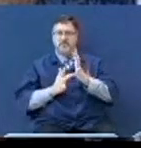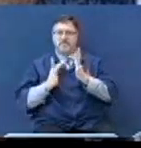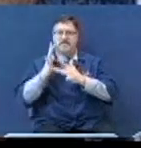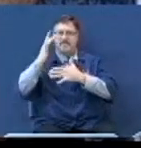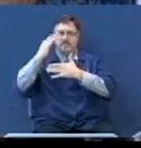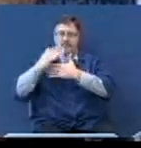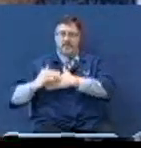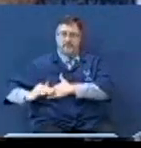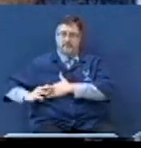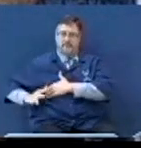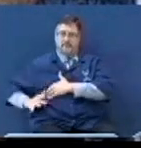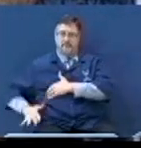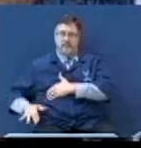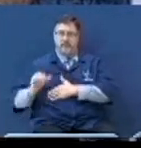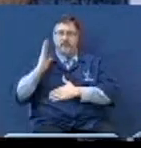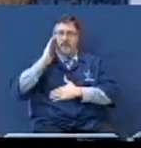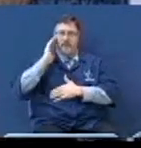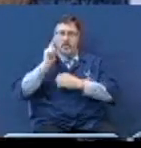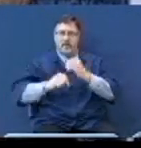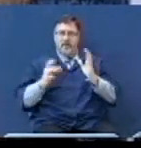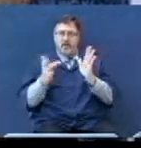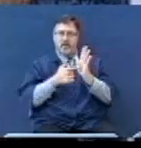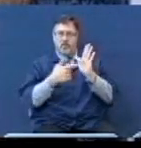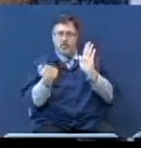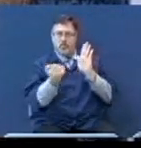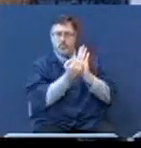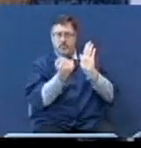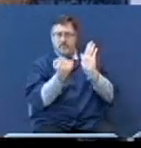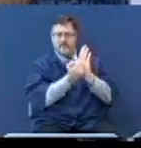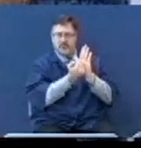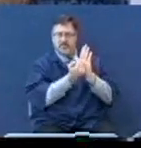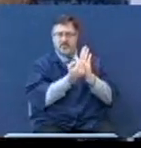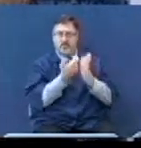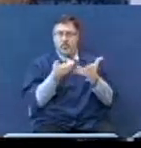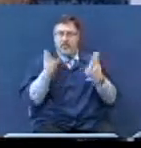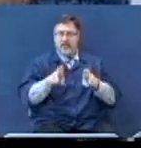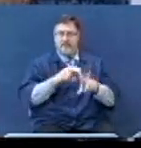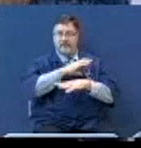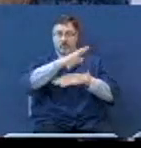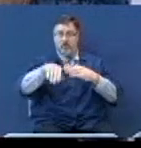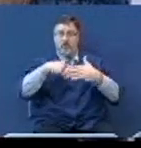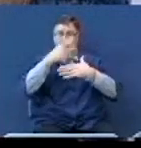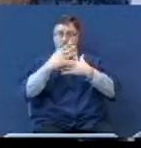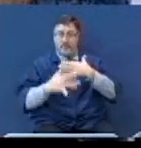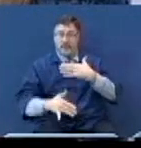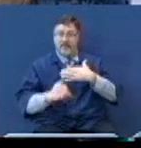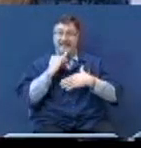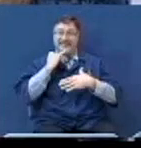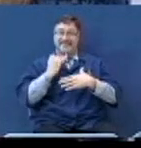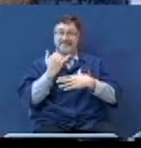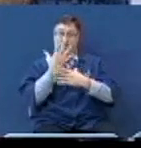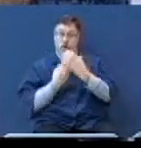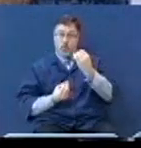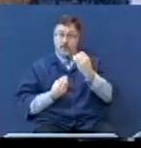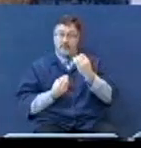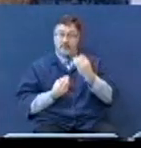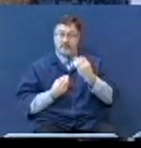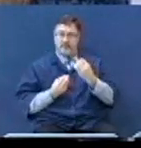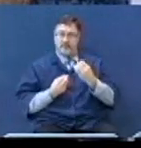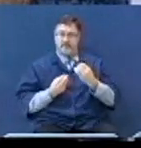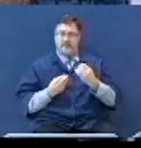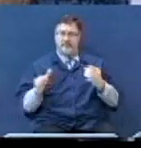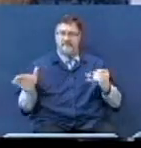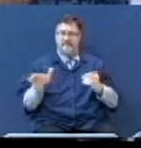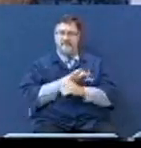but if you know anything about crucifixion what happens after all that blood is shed doctor something fills up in the